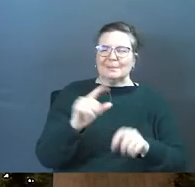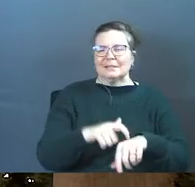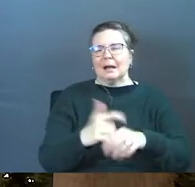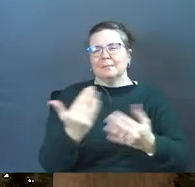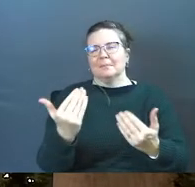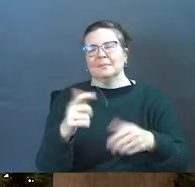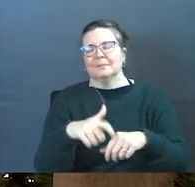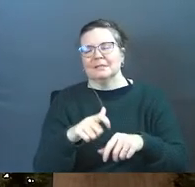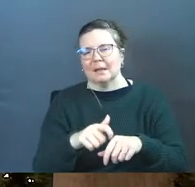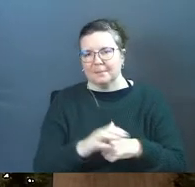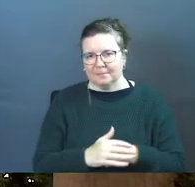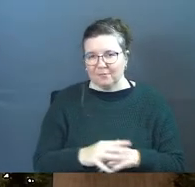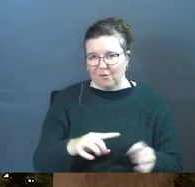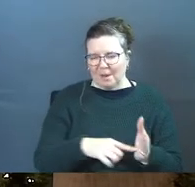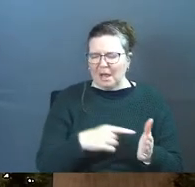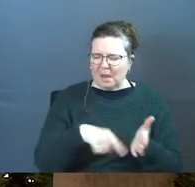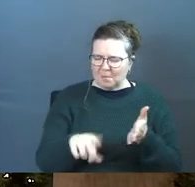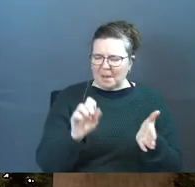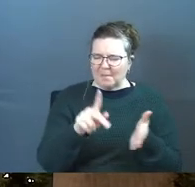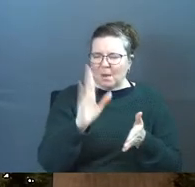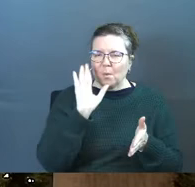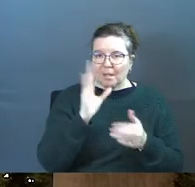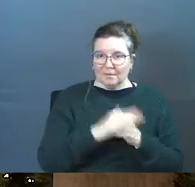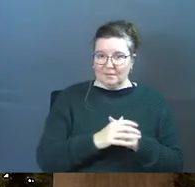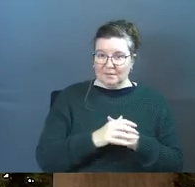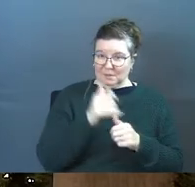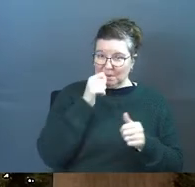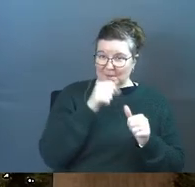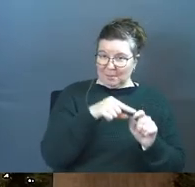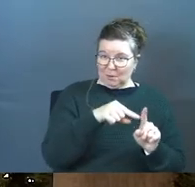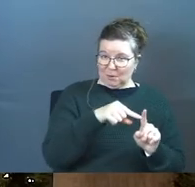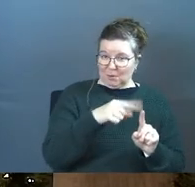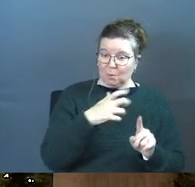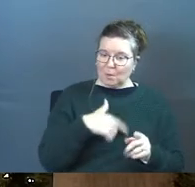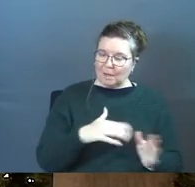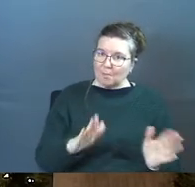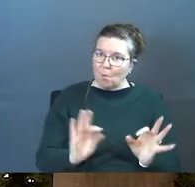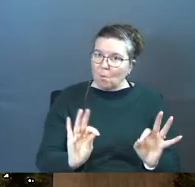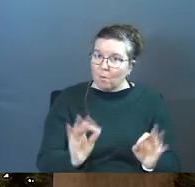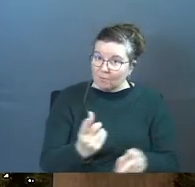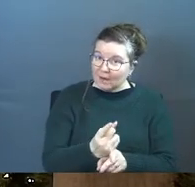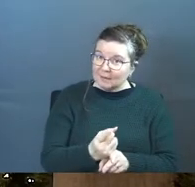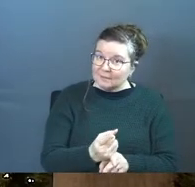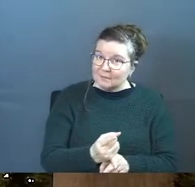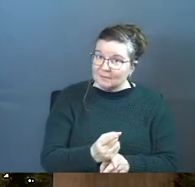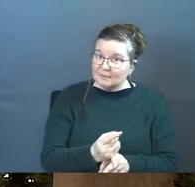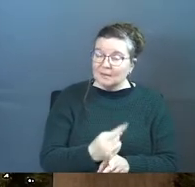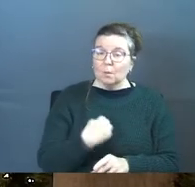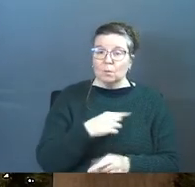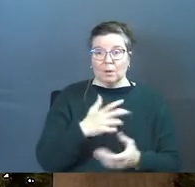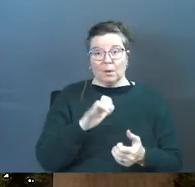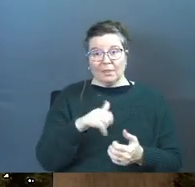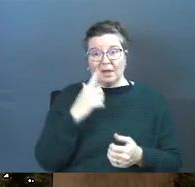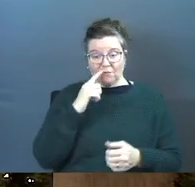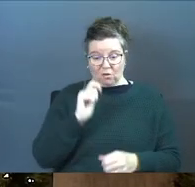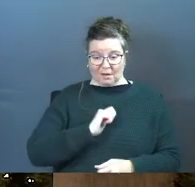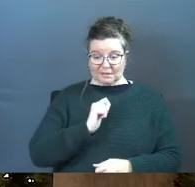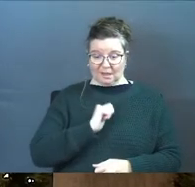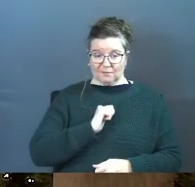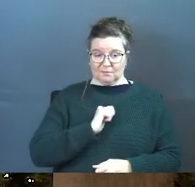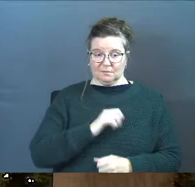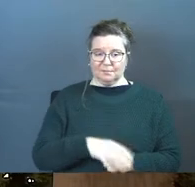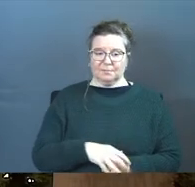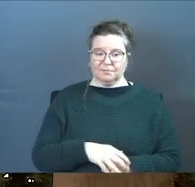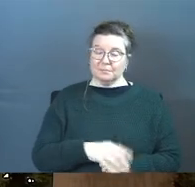a little time. I can pay this back. We want it to be small, do we not? We want that for ourselves.